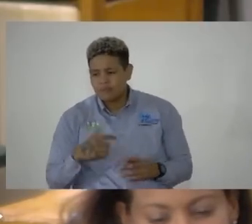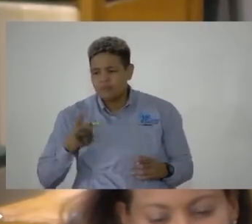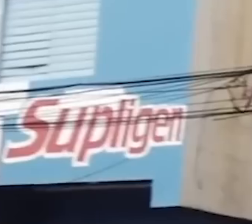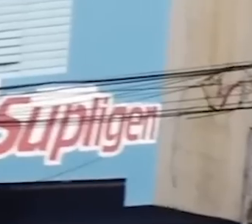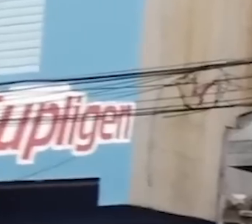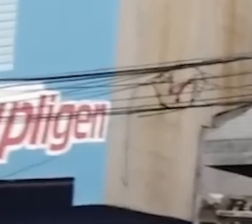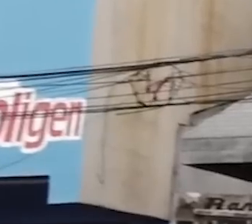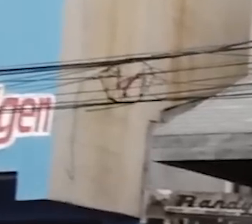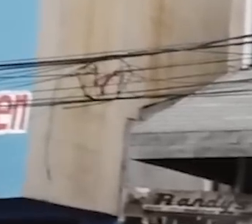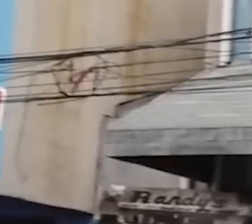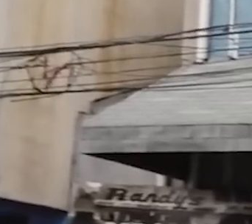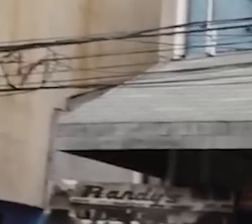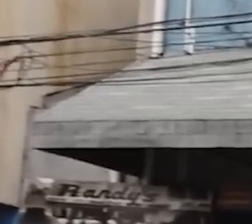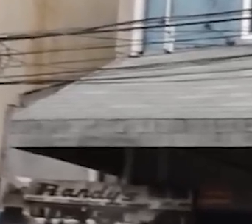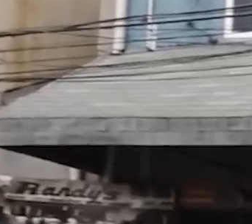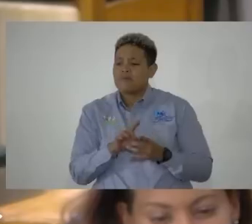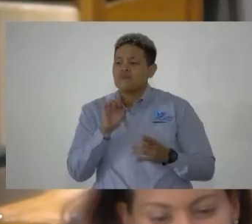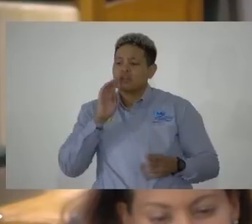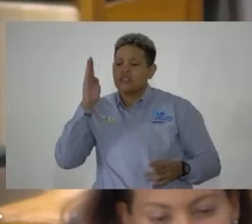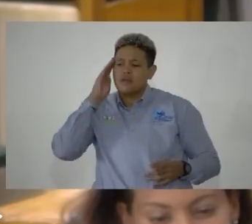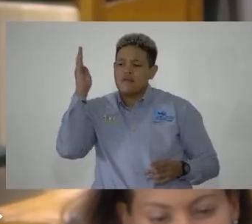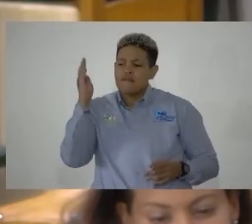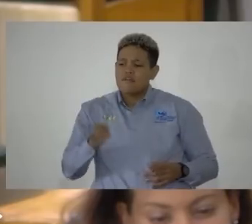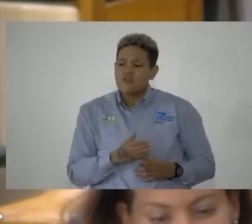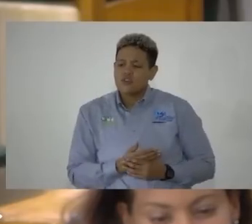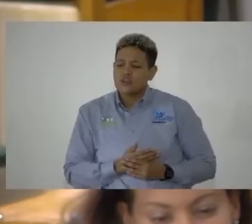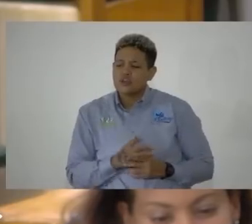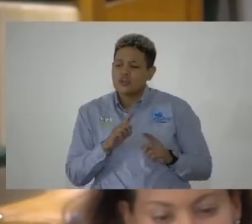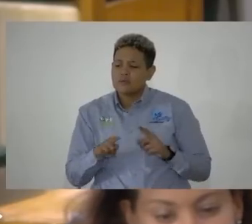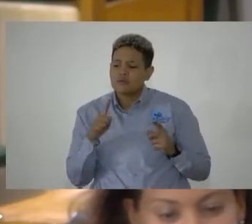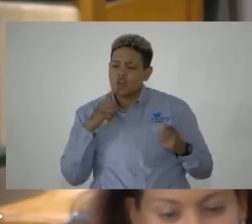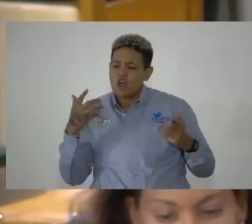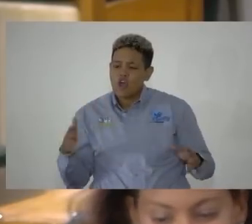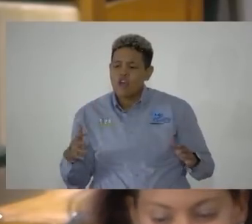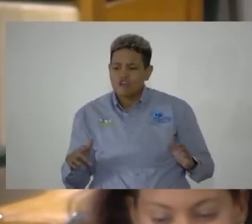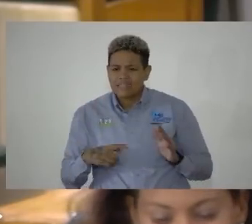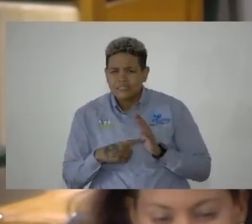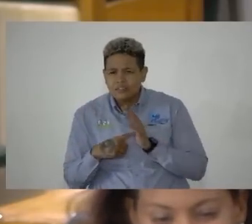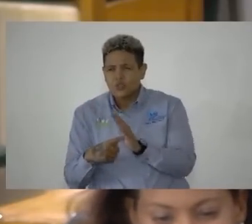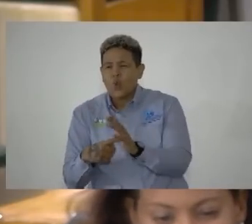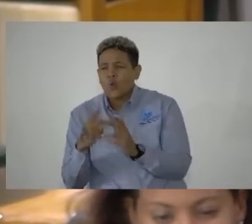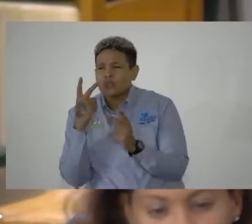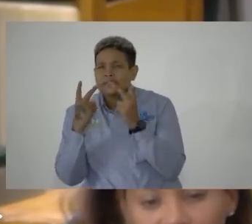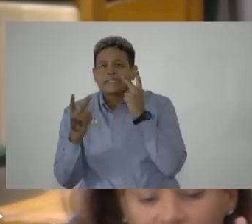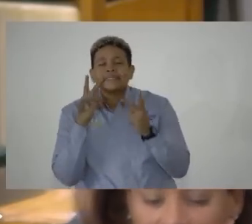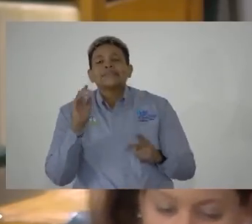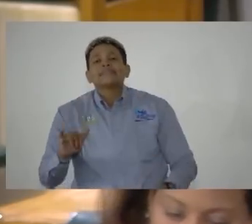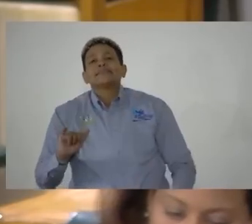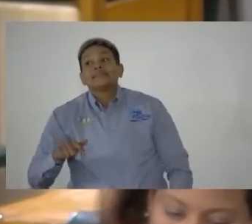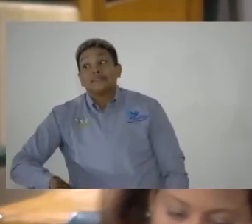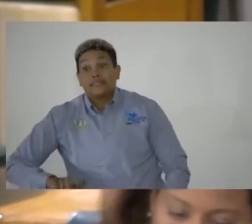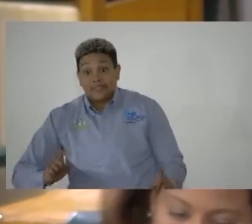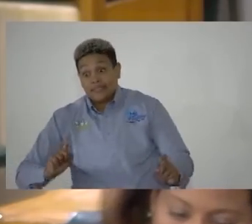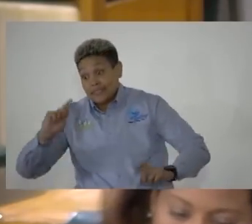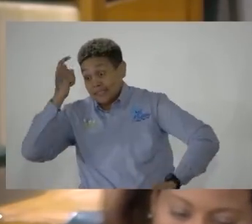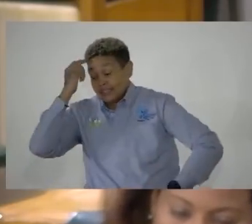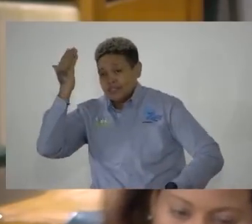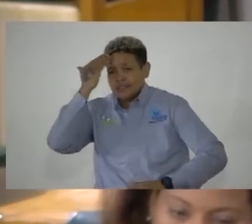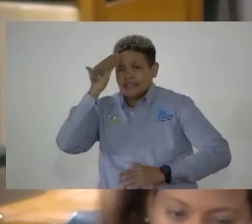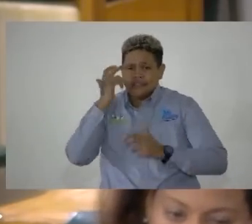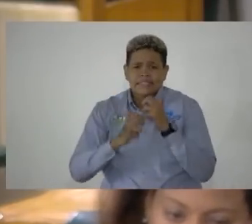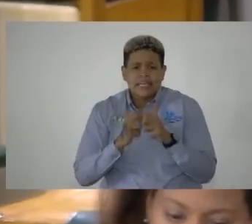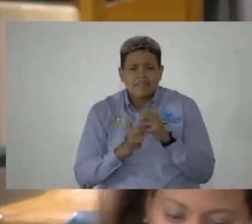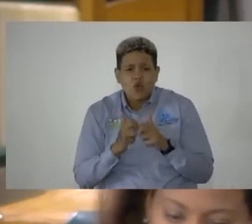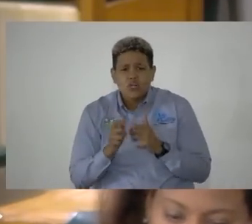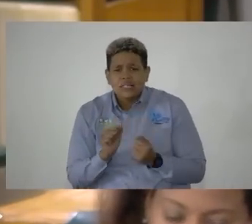the government's increase in social benefits. But there are already signs that this administration is aware of difficulties